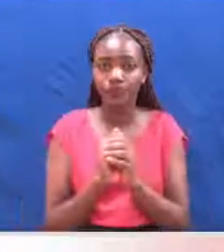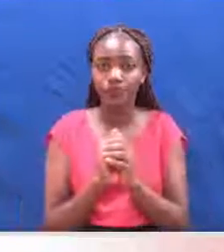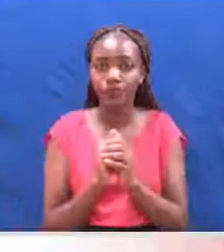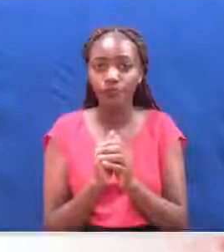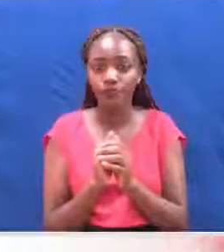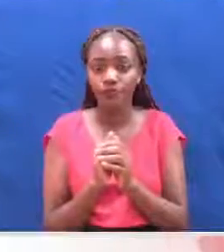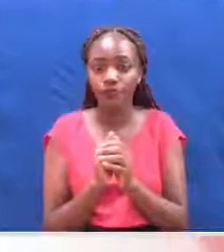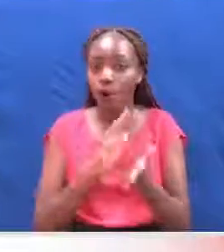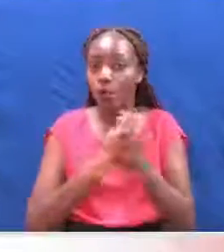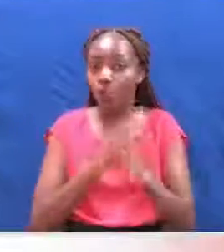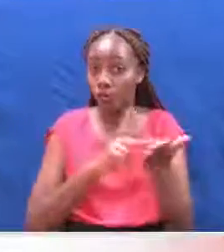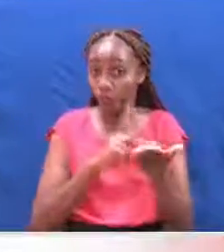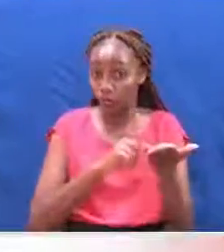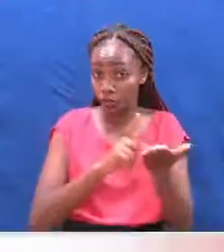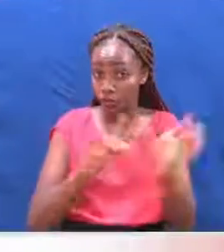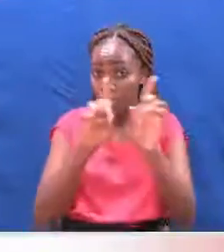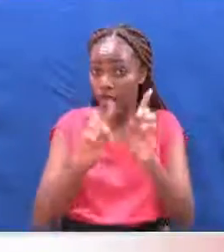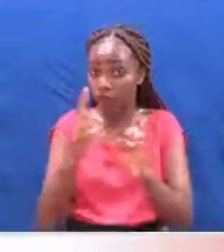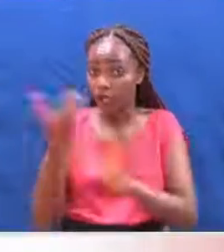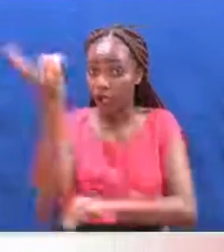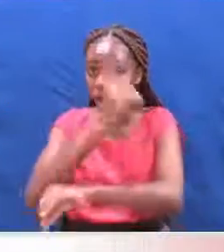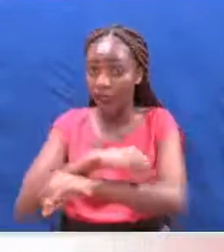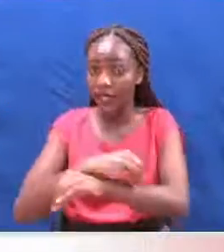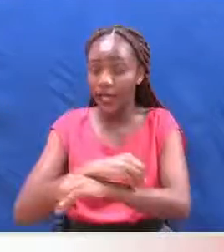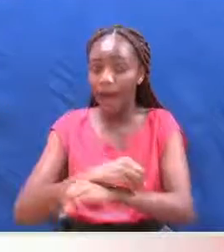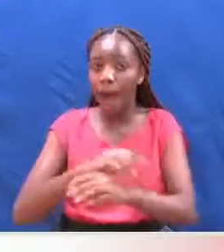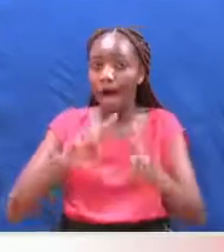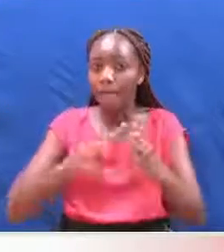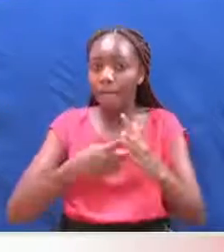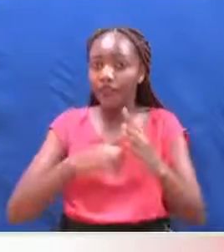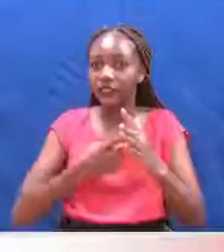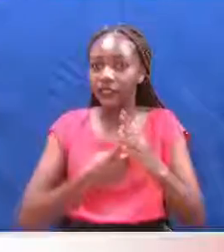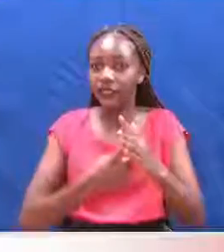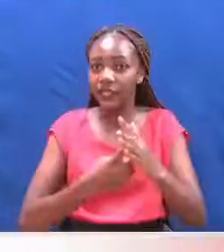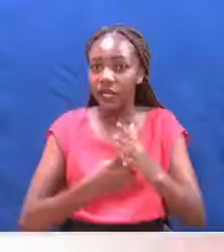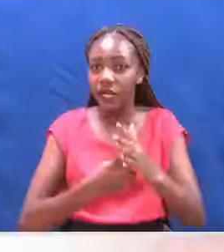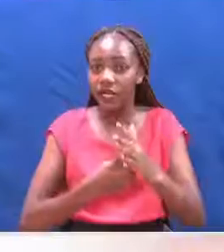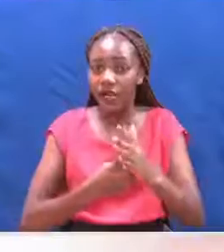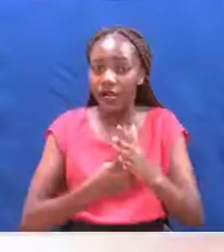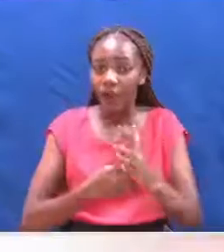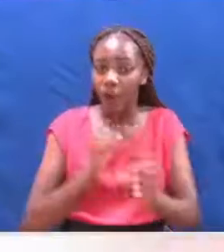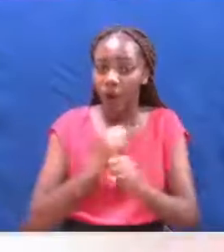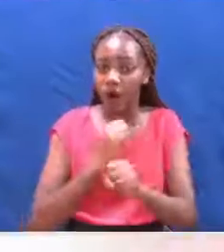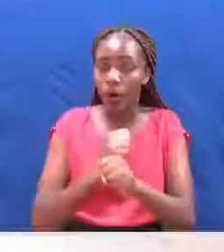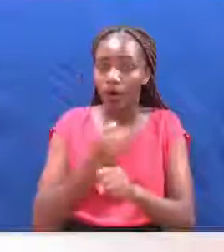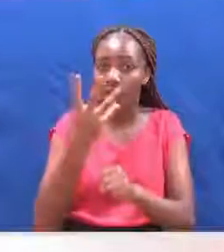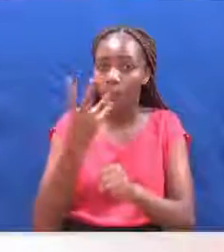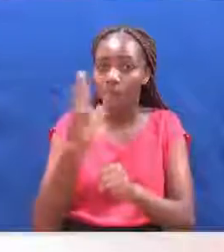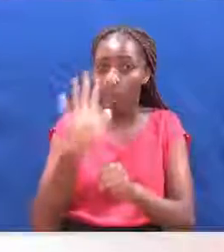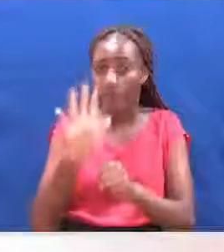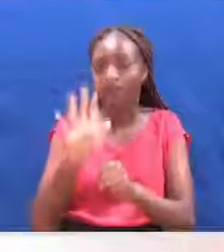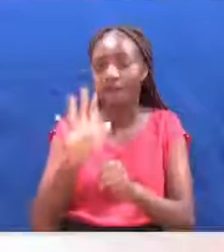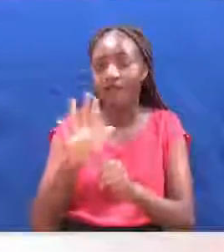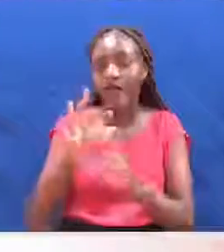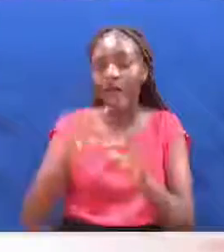In a day, the machine can harvest and convert 45 acres of maize into silage. In a